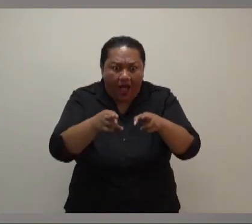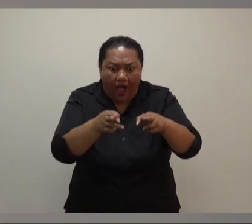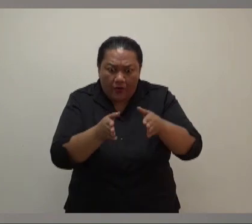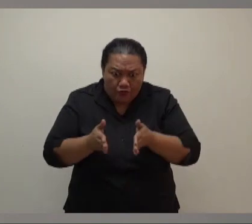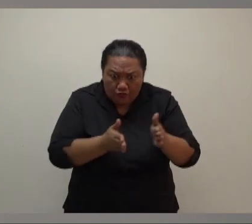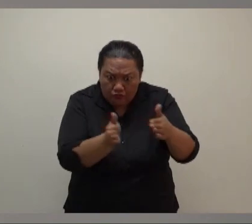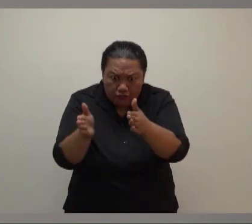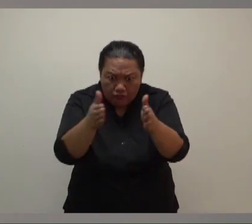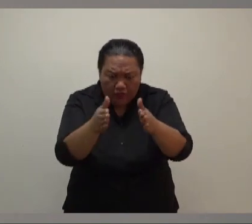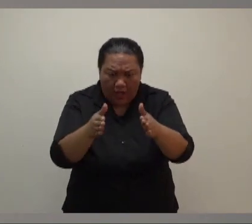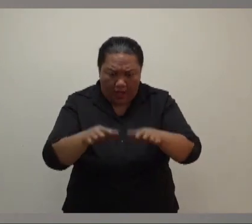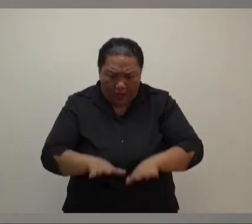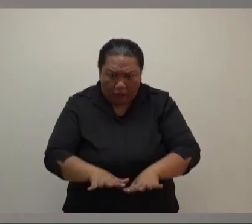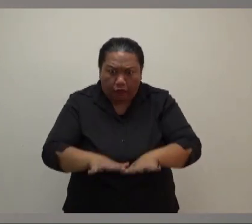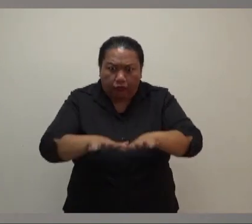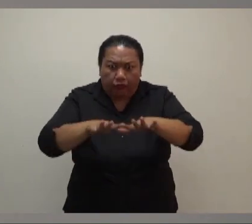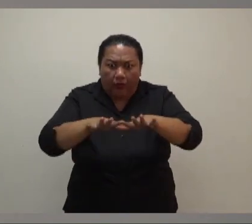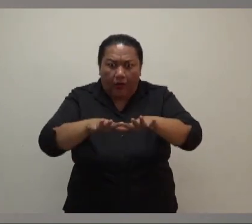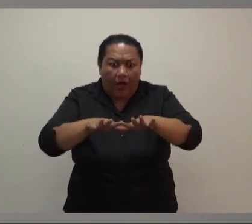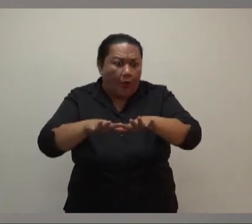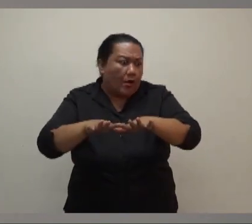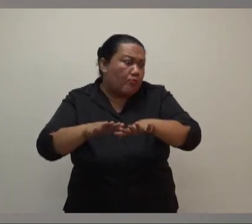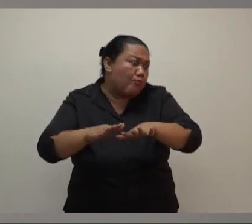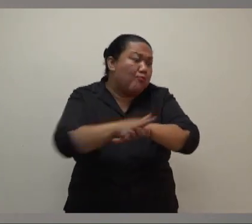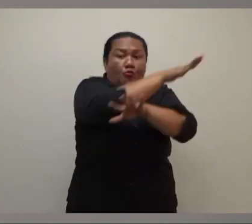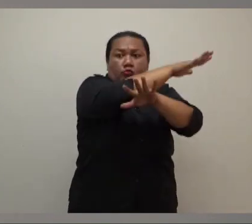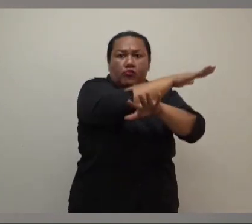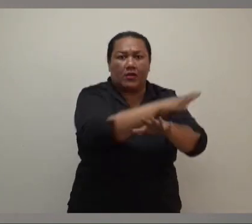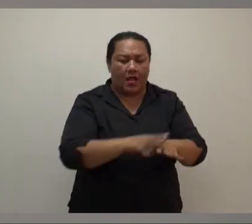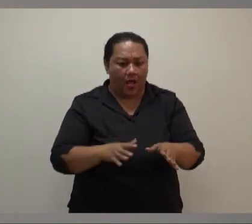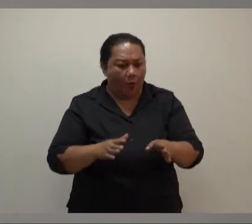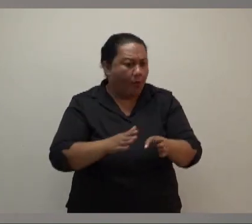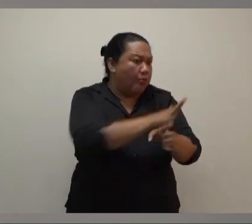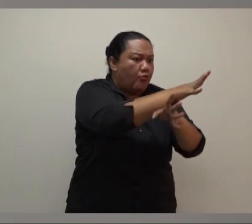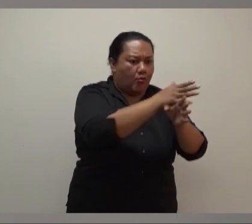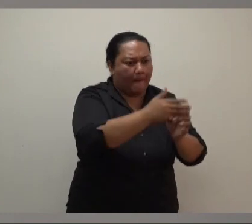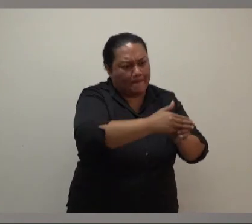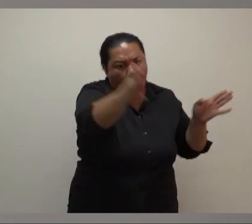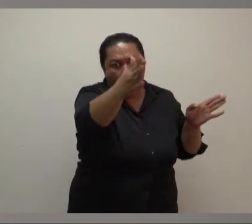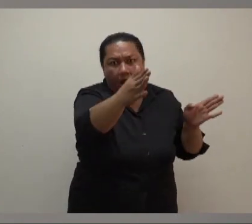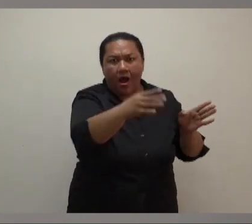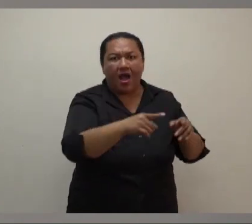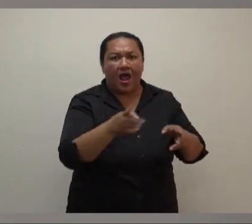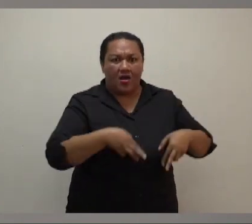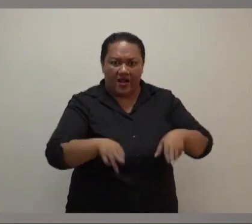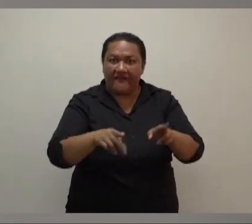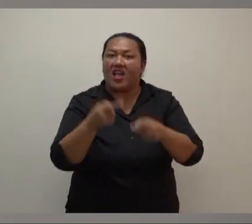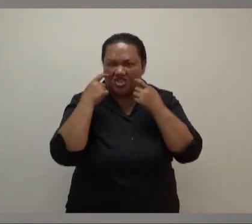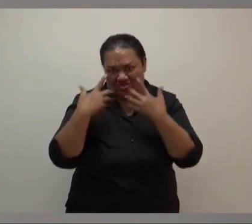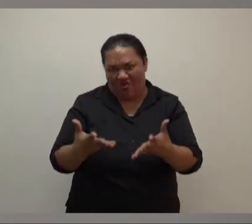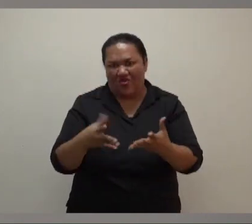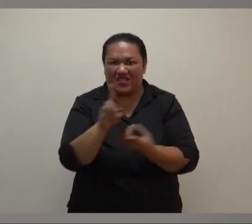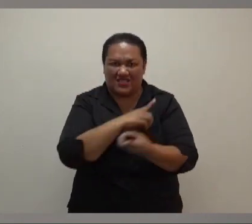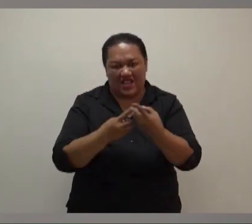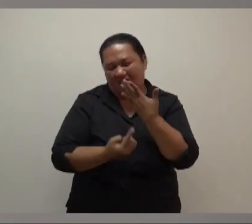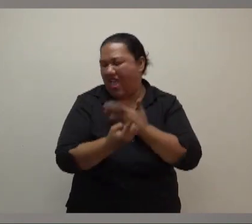as some have claimed. Of course, we have to adapt regardless, and we are. And these are unprecedented storms brought by the